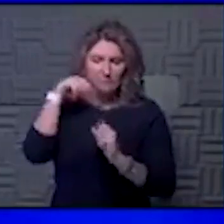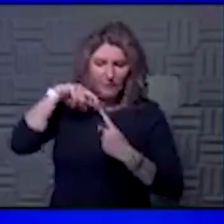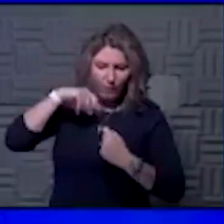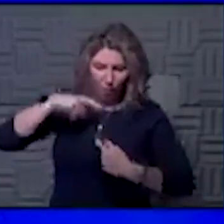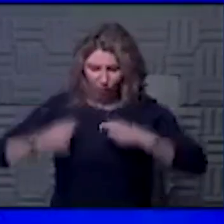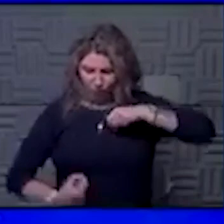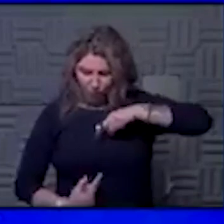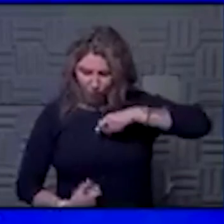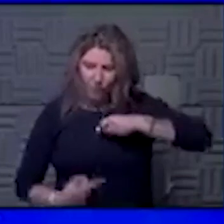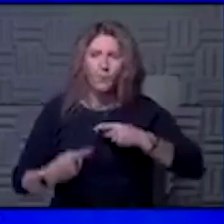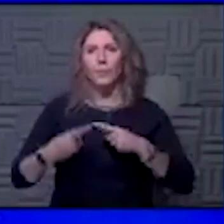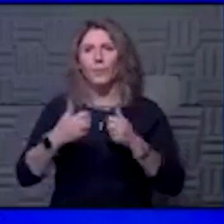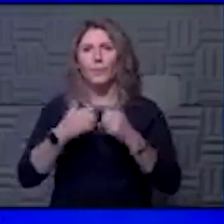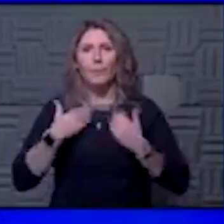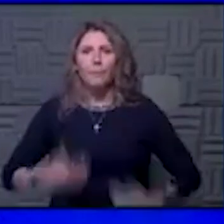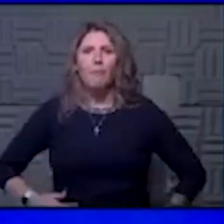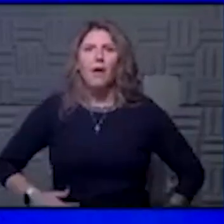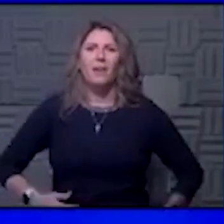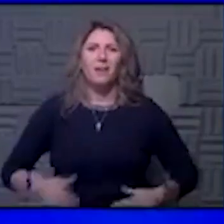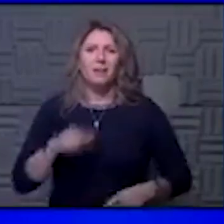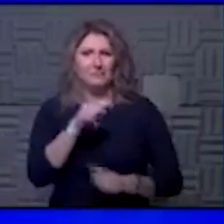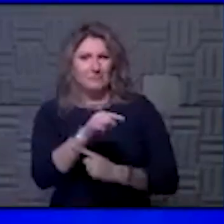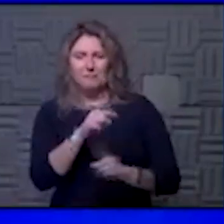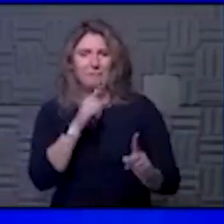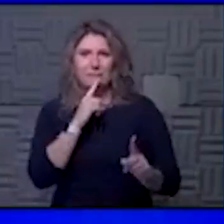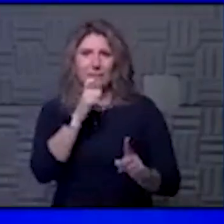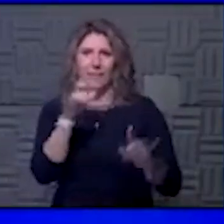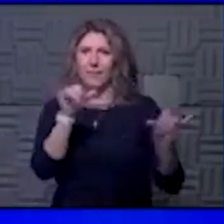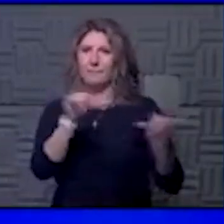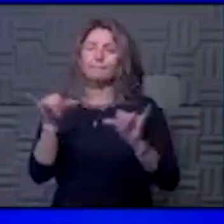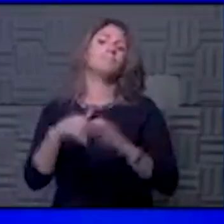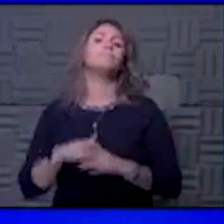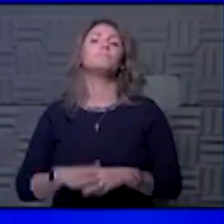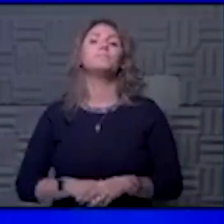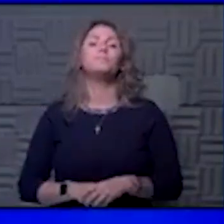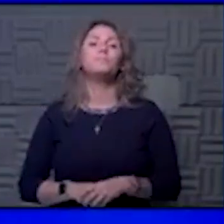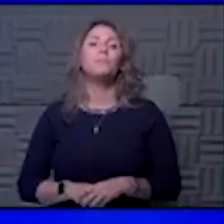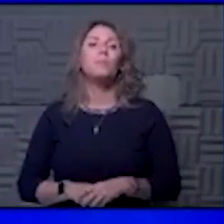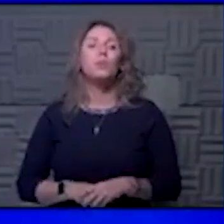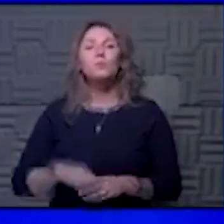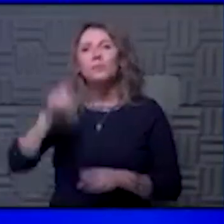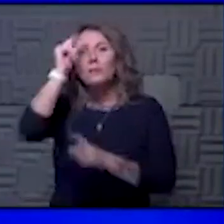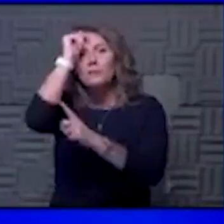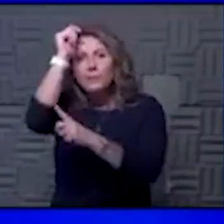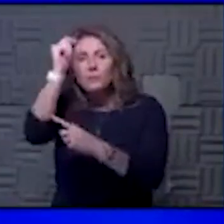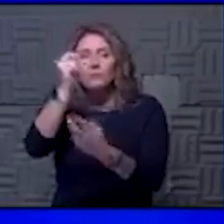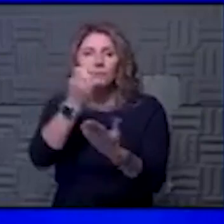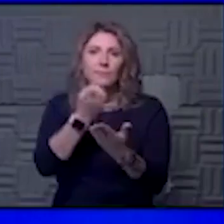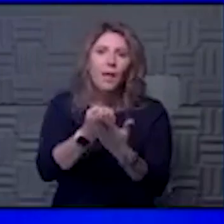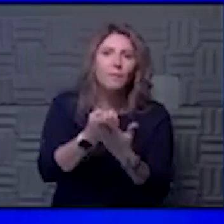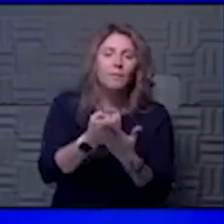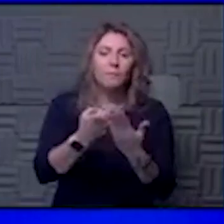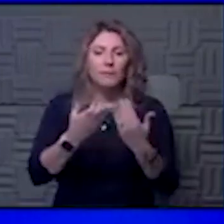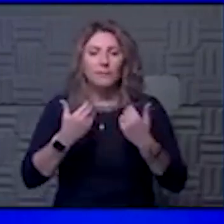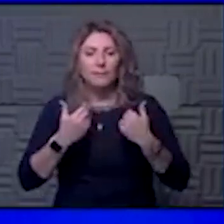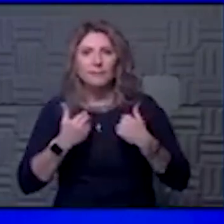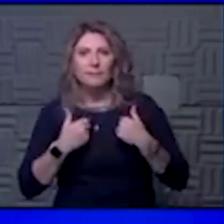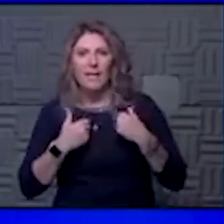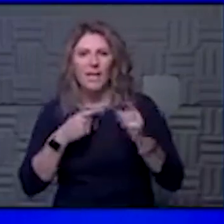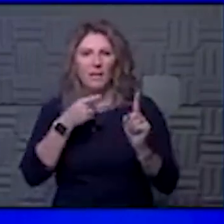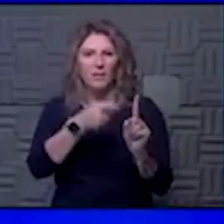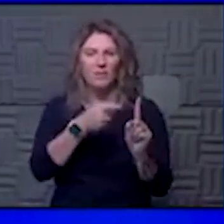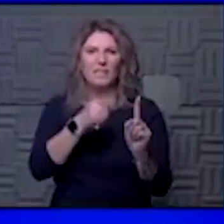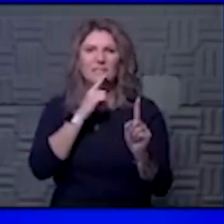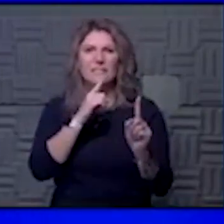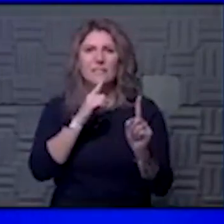utilized in the same way as the cytokines. There have been theories and evidence that you have this cytokine storm